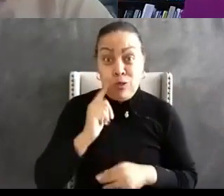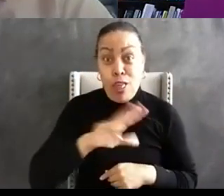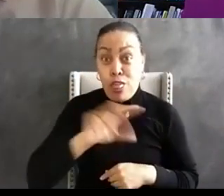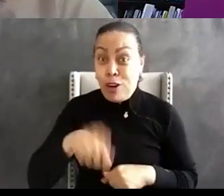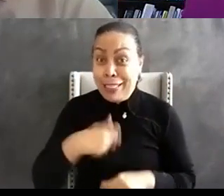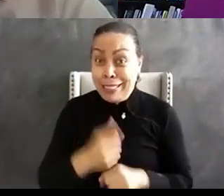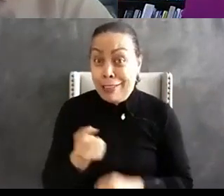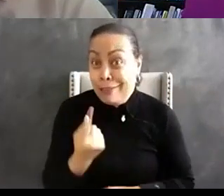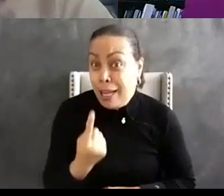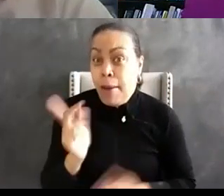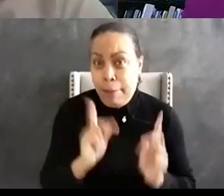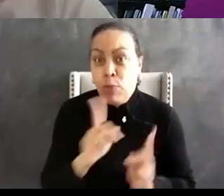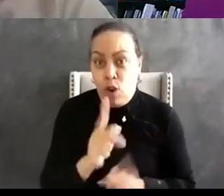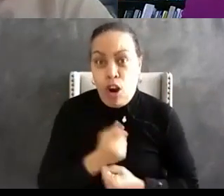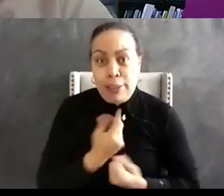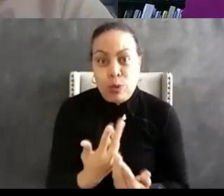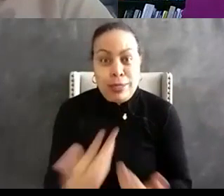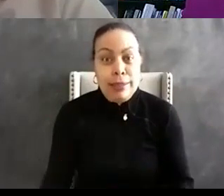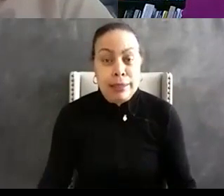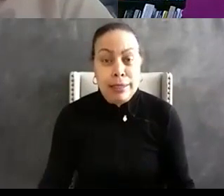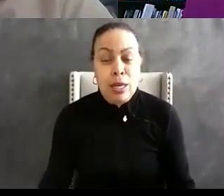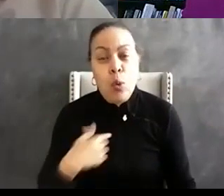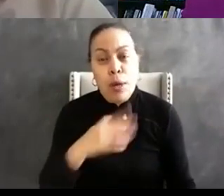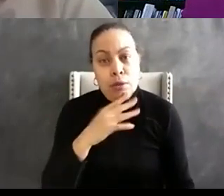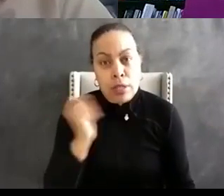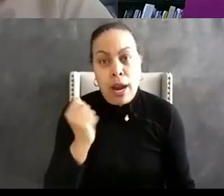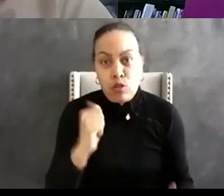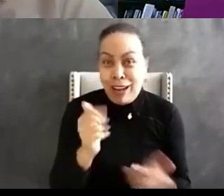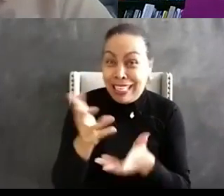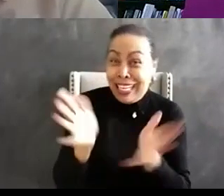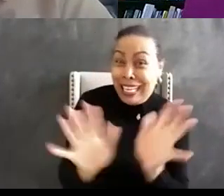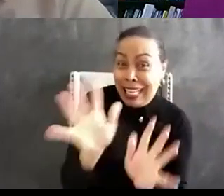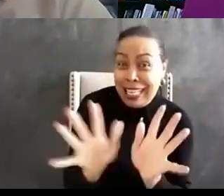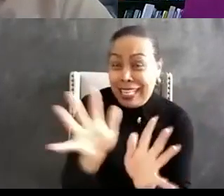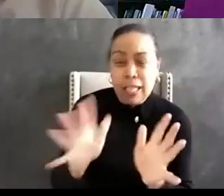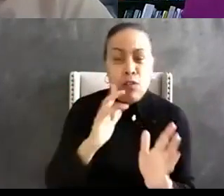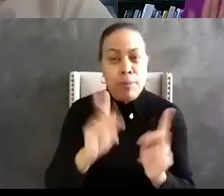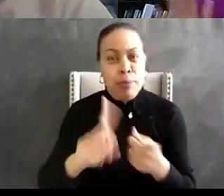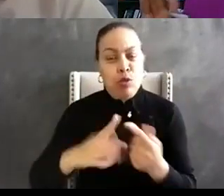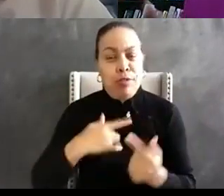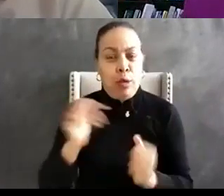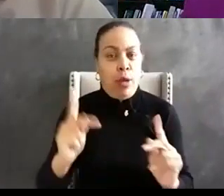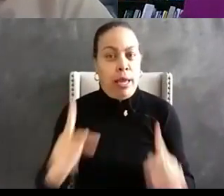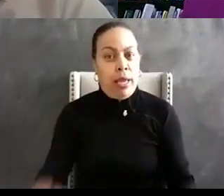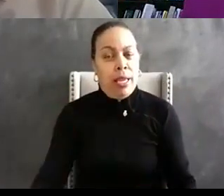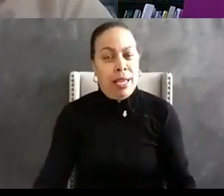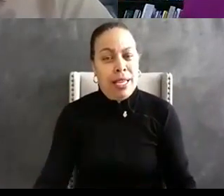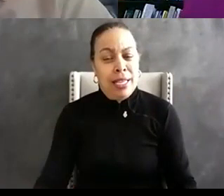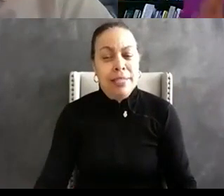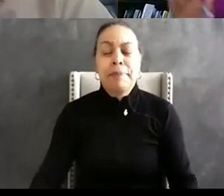people are exhausted and tired of making people feel okay about this conversation and so I think I go back to